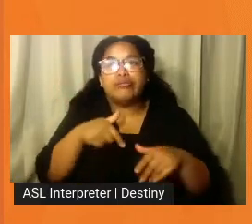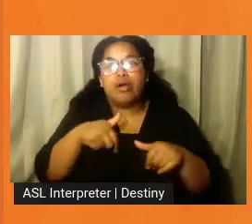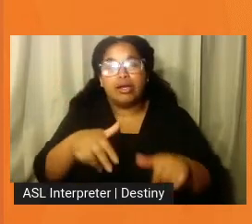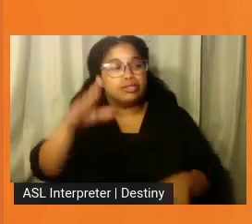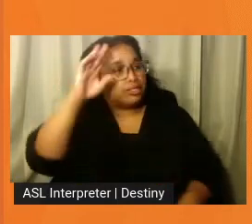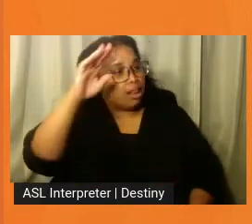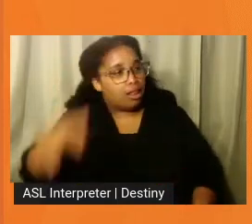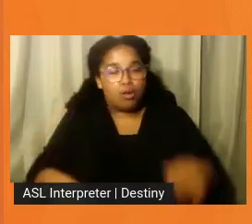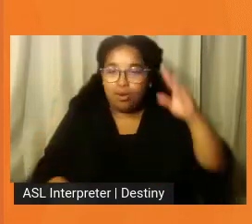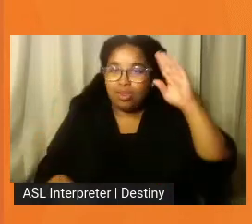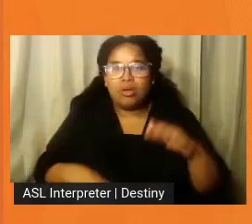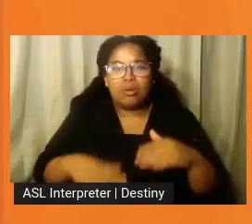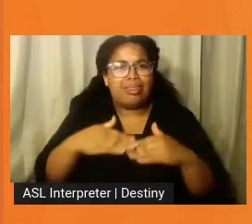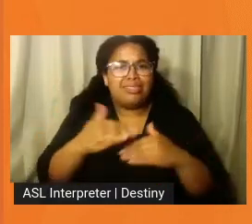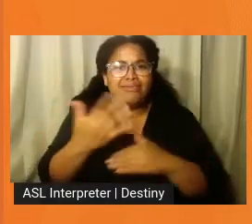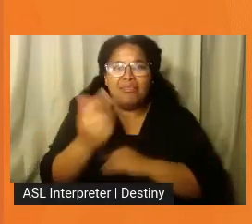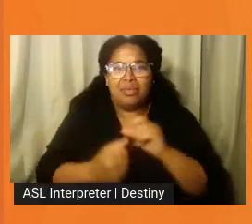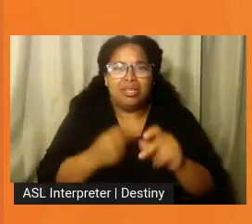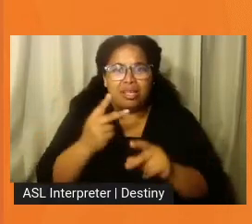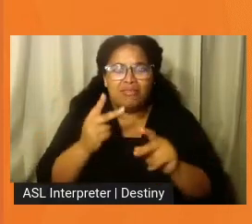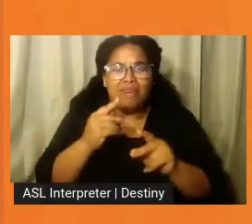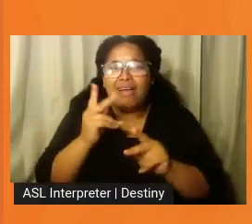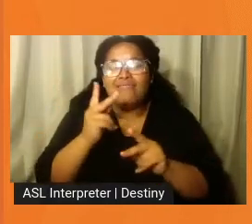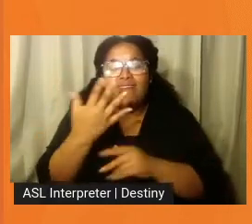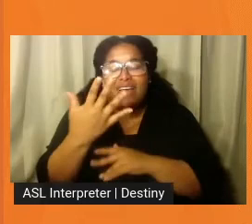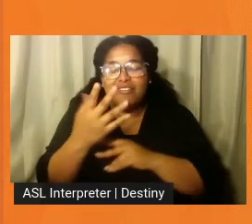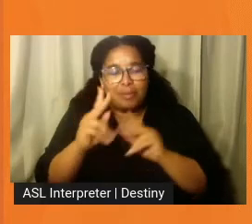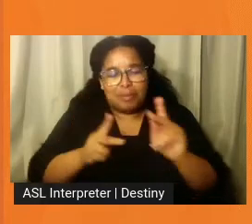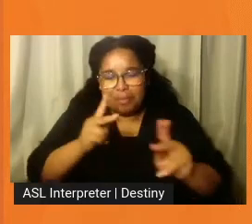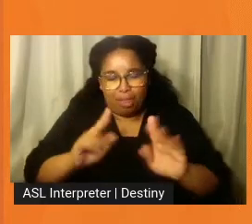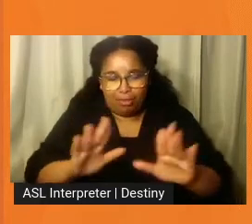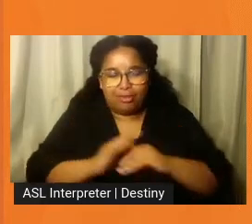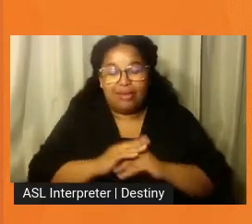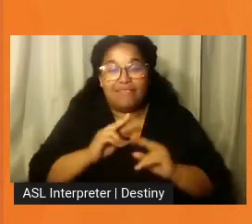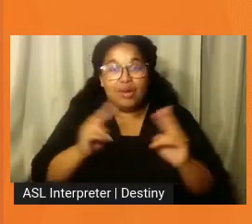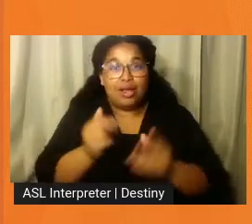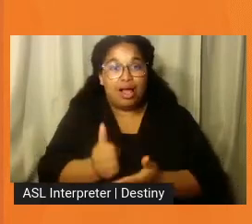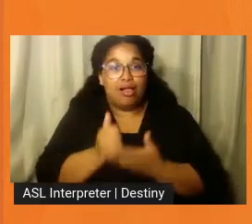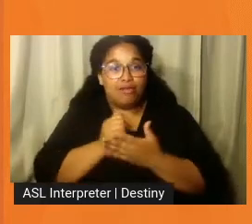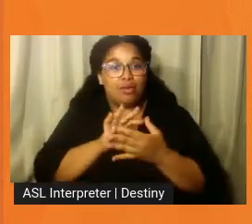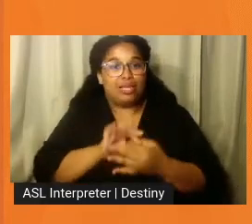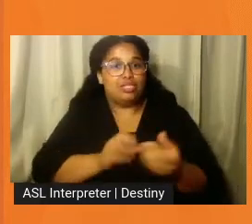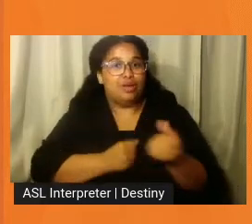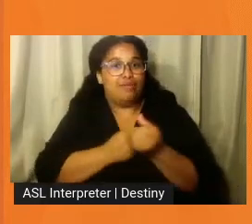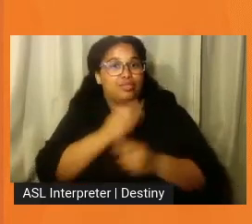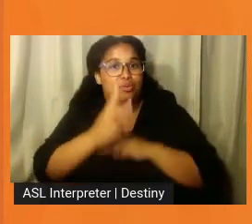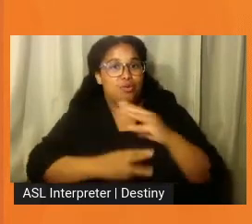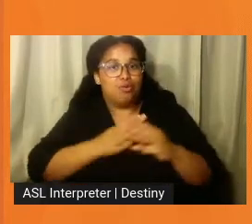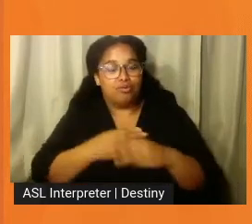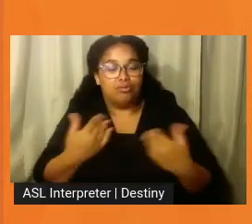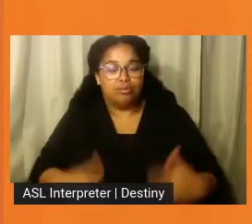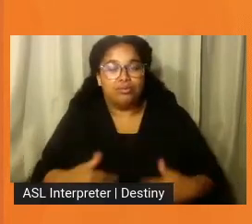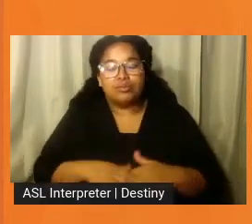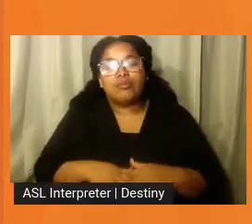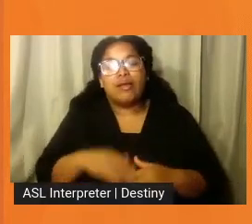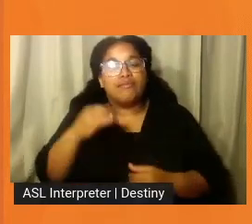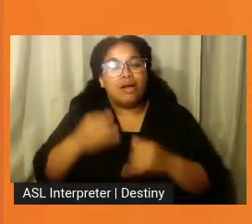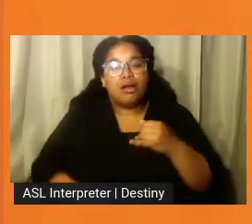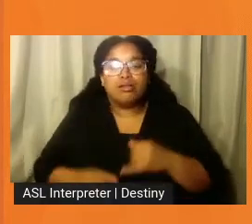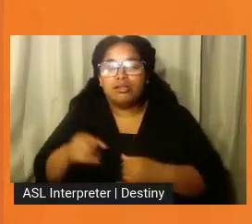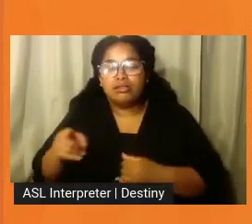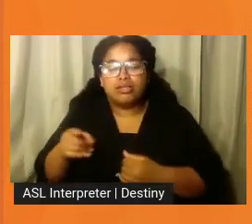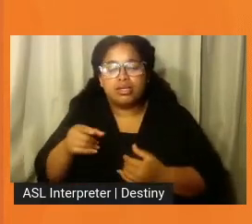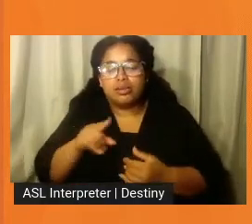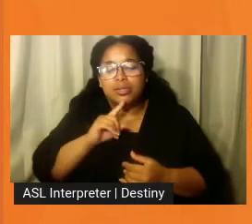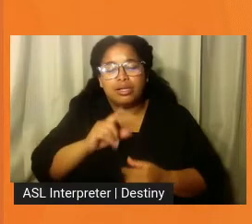hi to at least five people, which is very, again, very helpful in the advocacy world. And finally, I'm